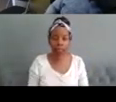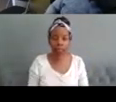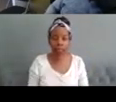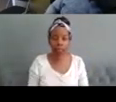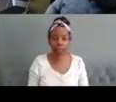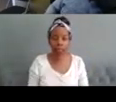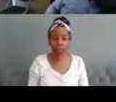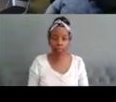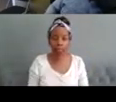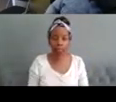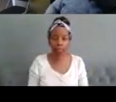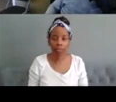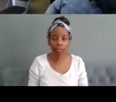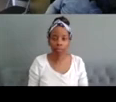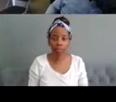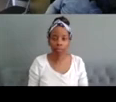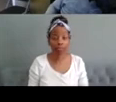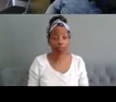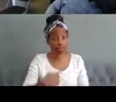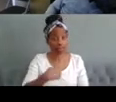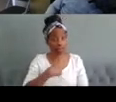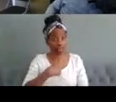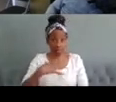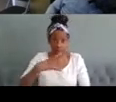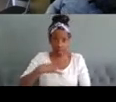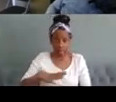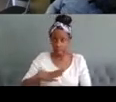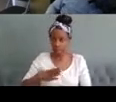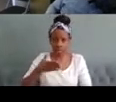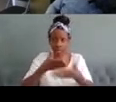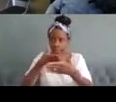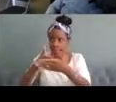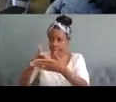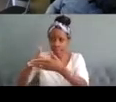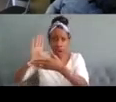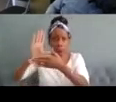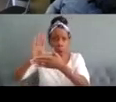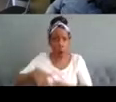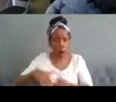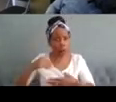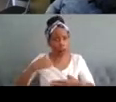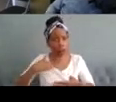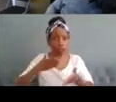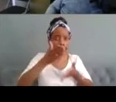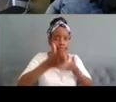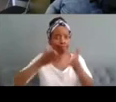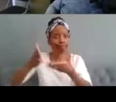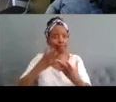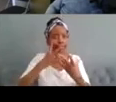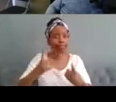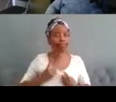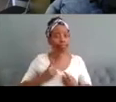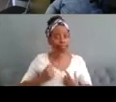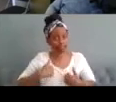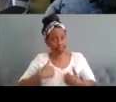to accomplish my own access um to being an artist and making work um i have a